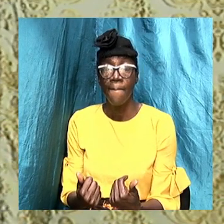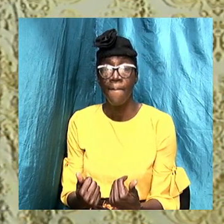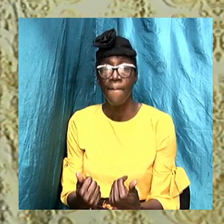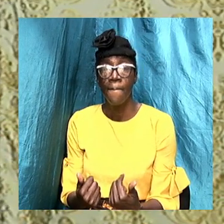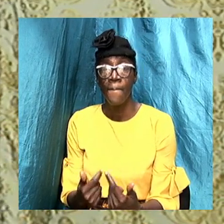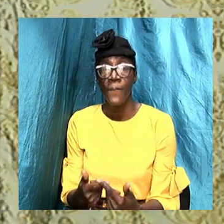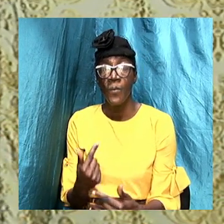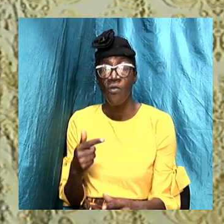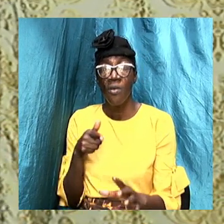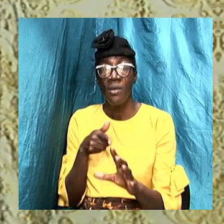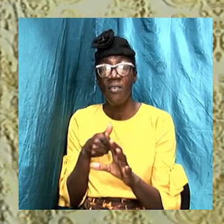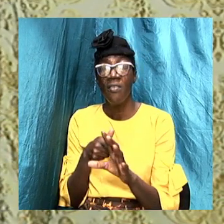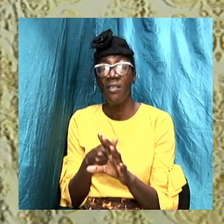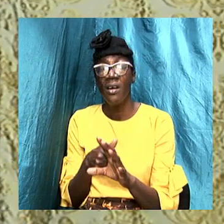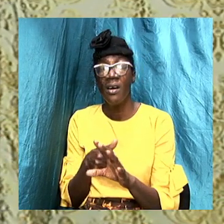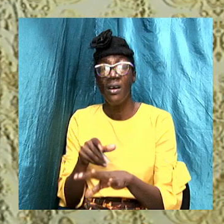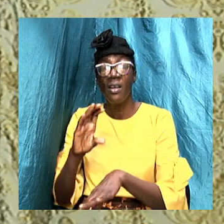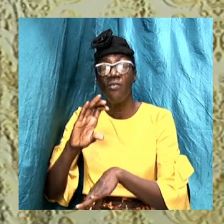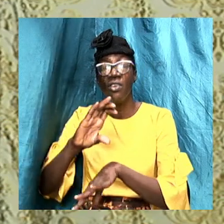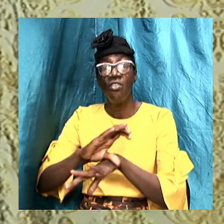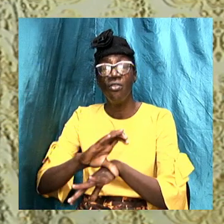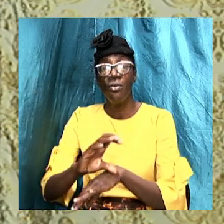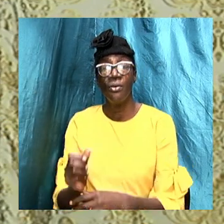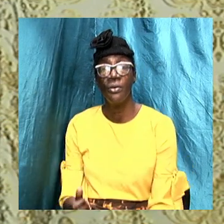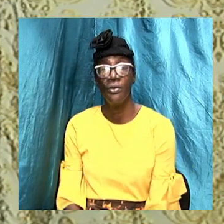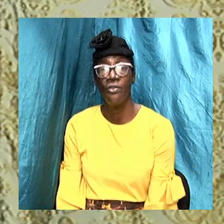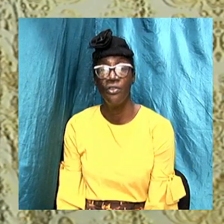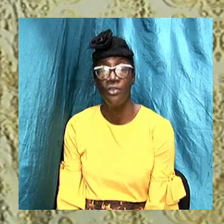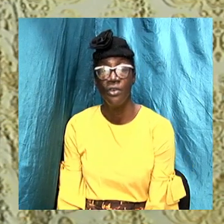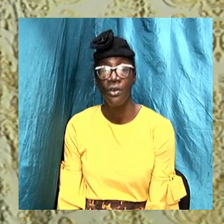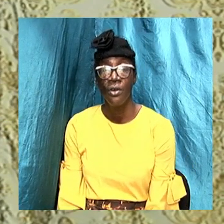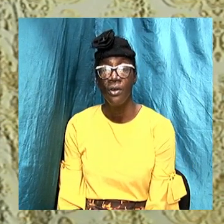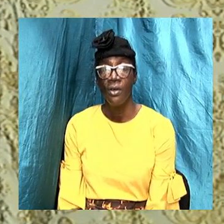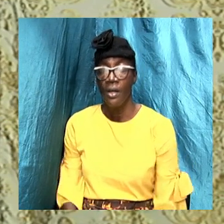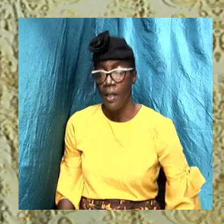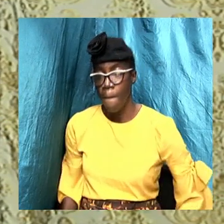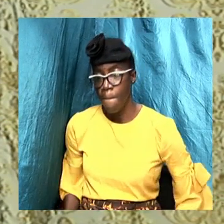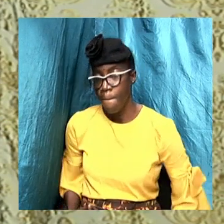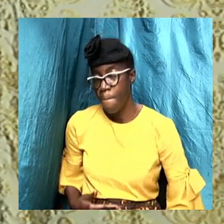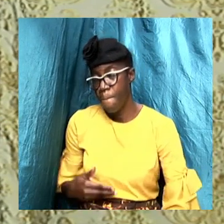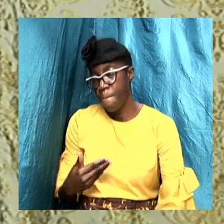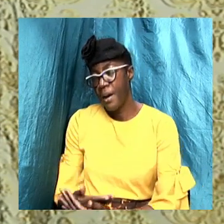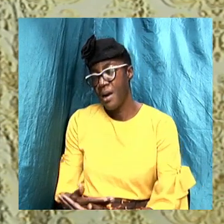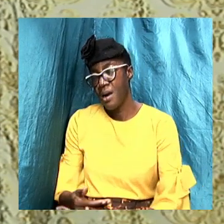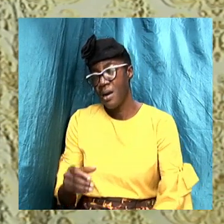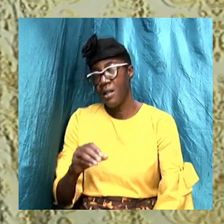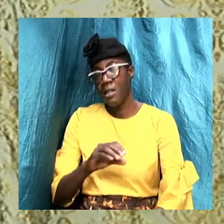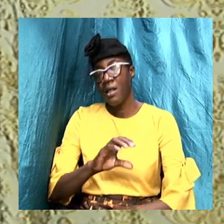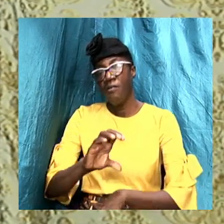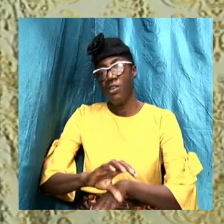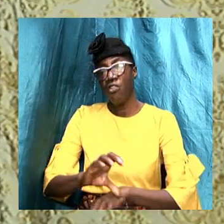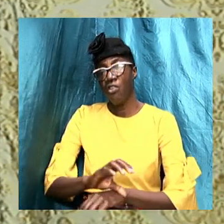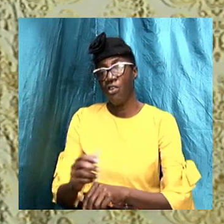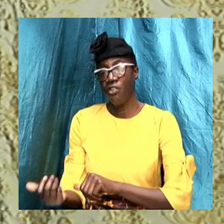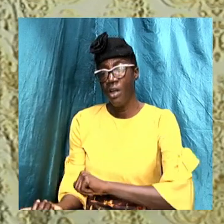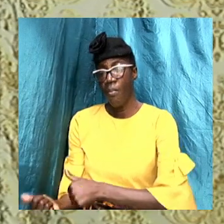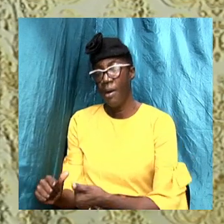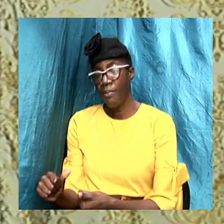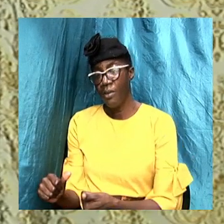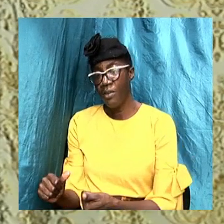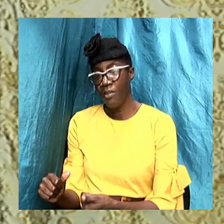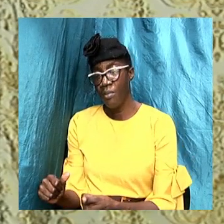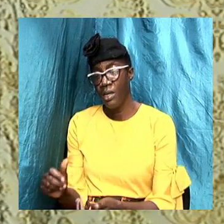the beginning of the church the birth of the church the baptism in Jesus name is coming